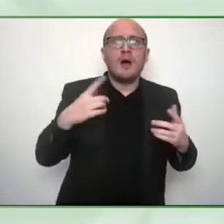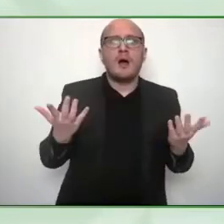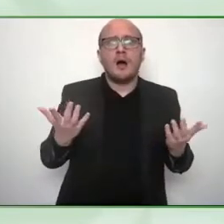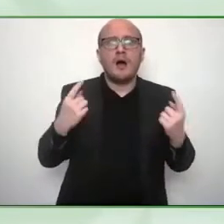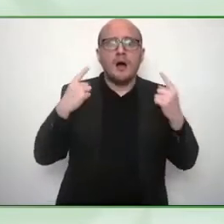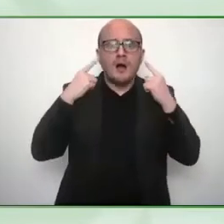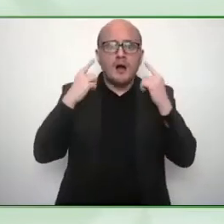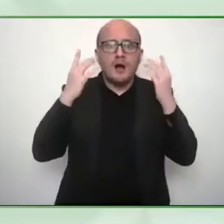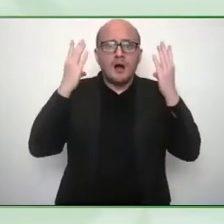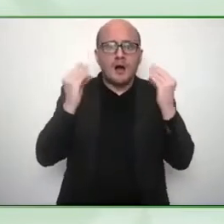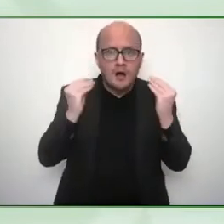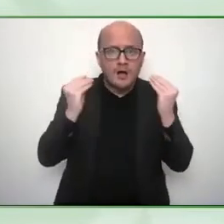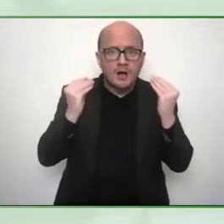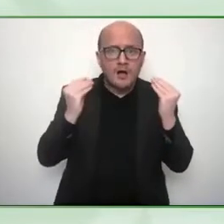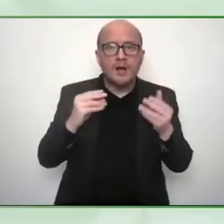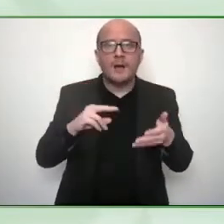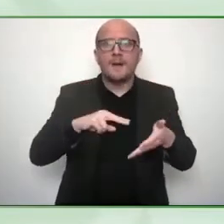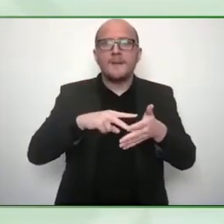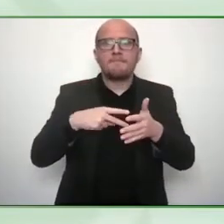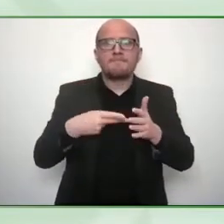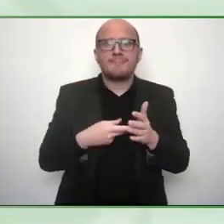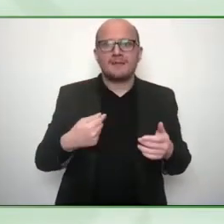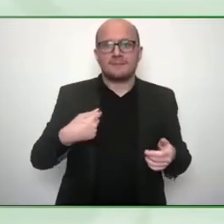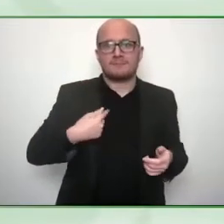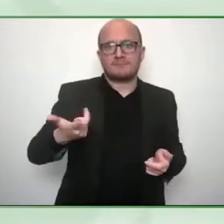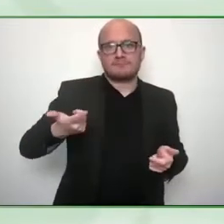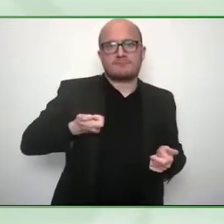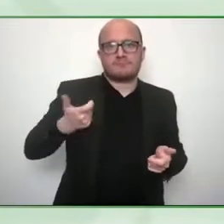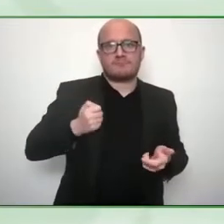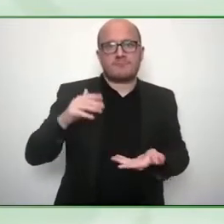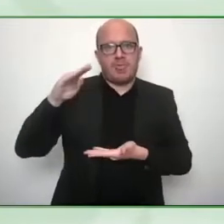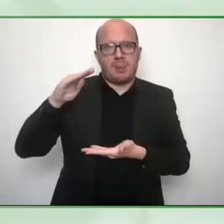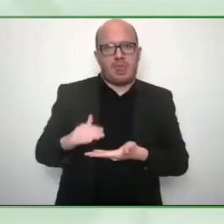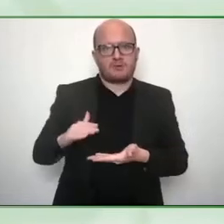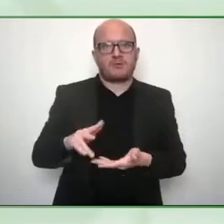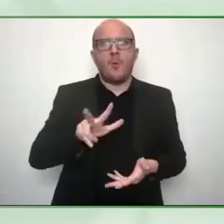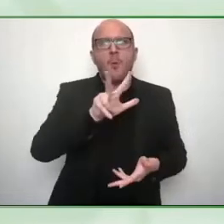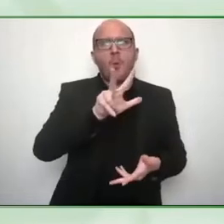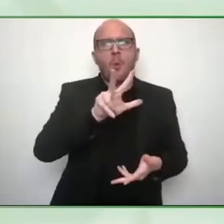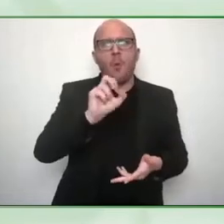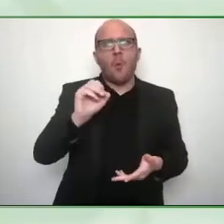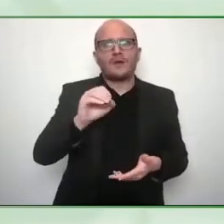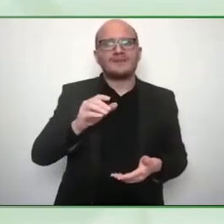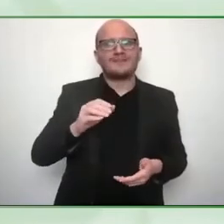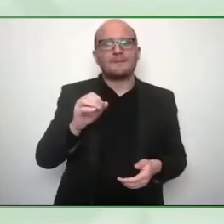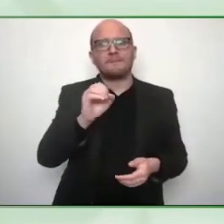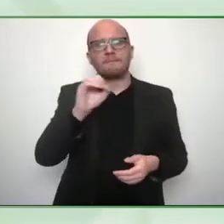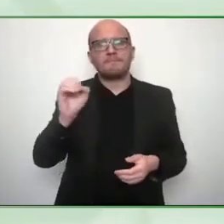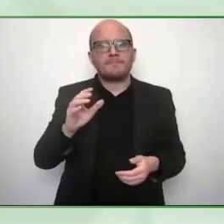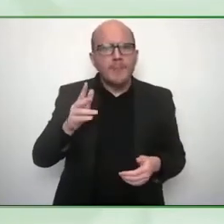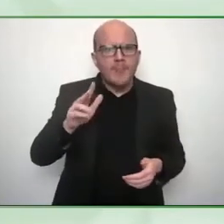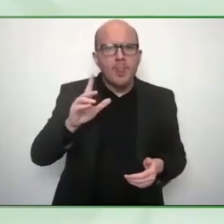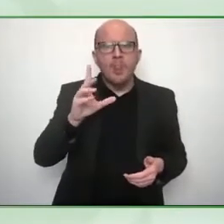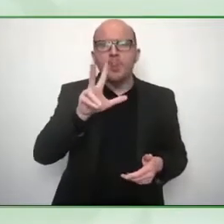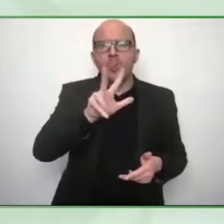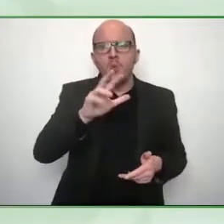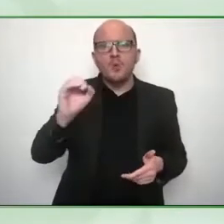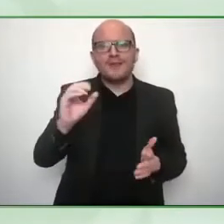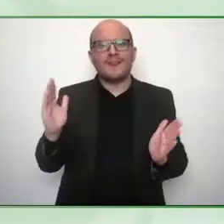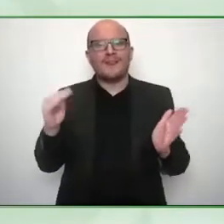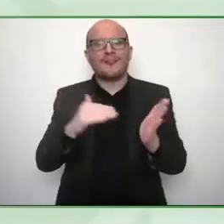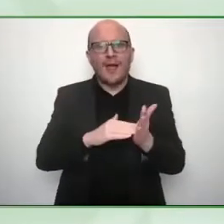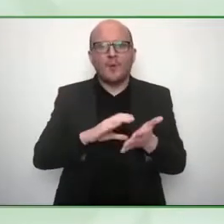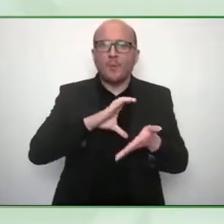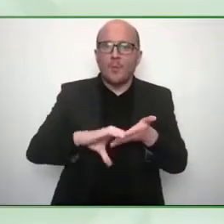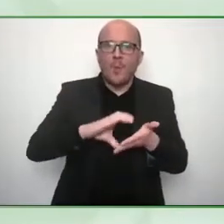thousand dollars less u.s dollars per year in income um in uh your your slightly older ages